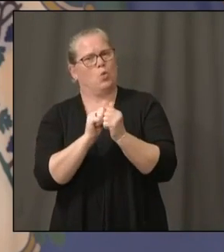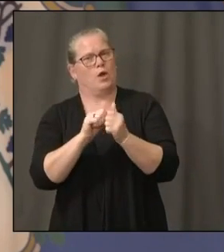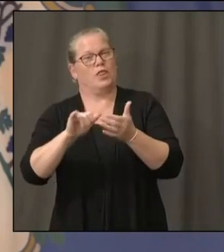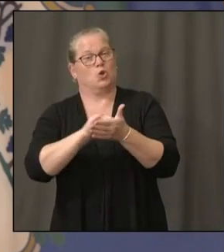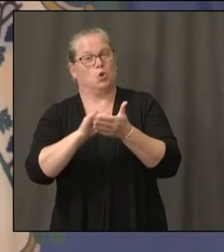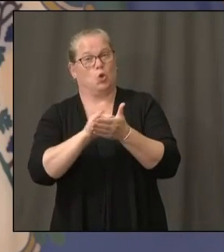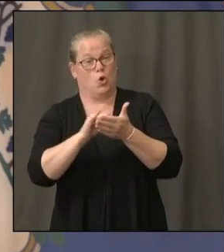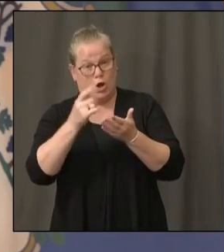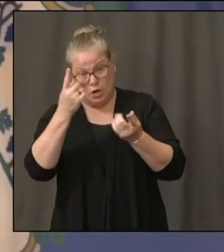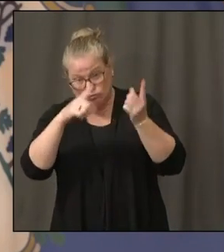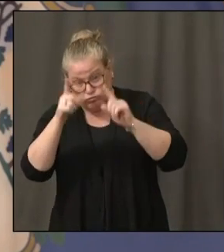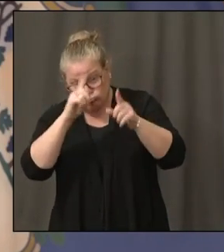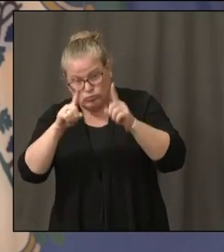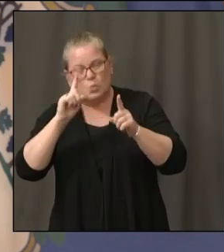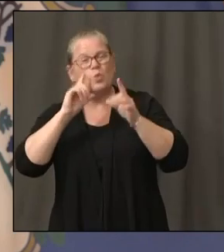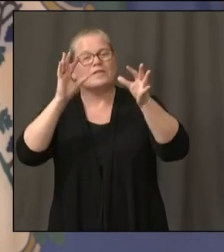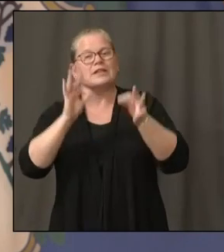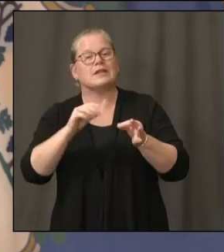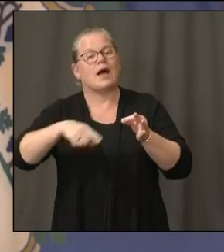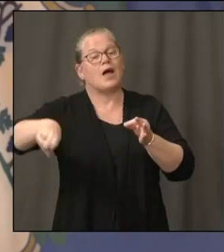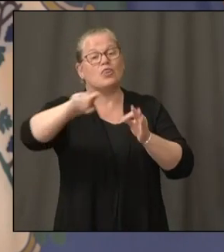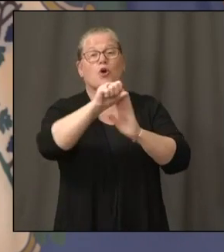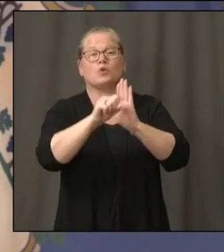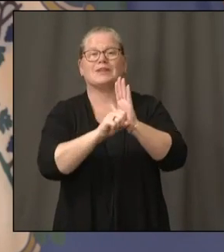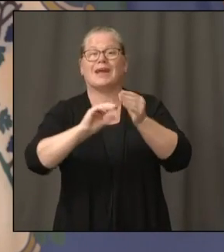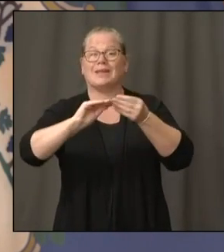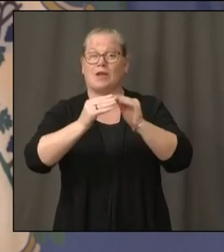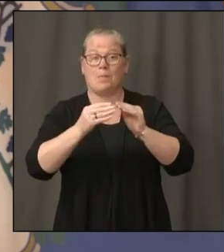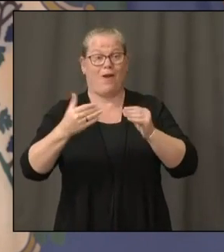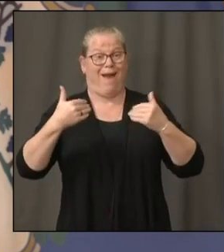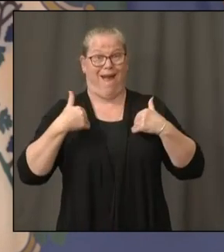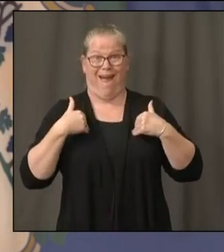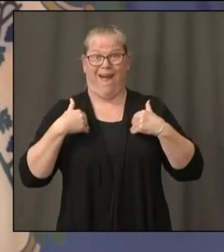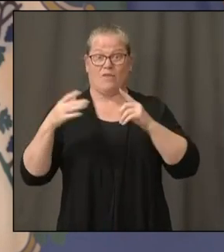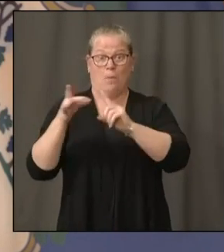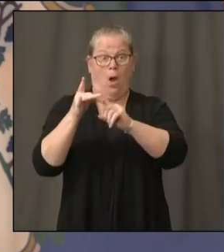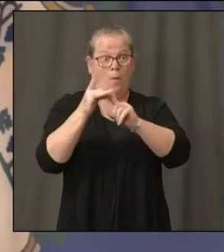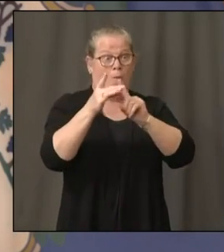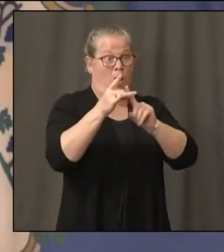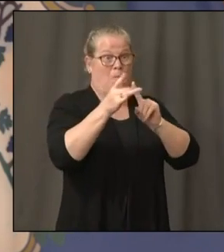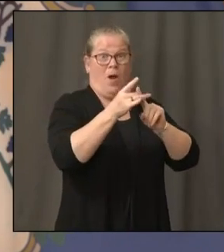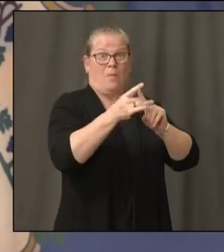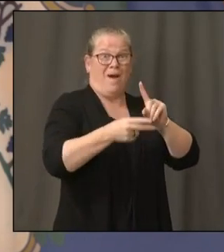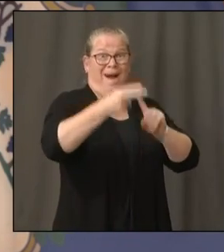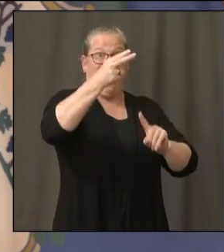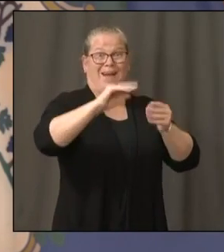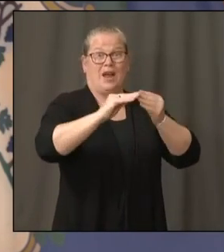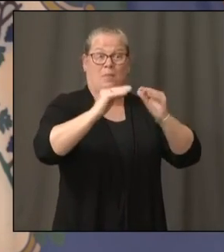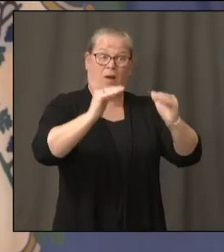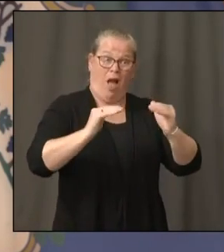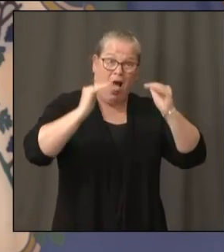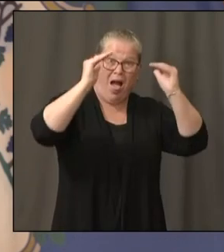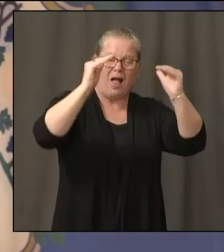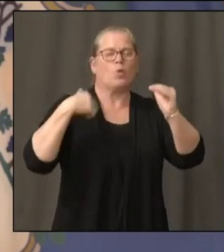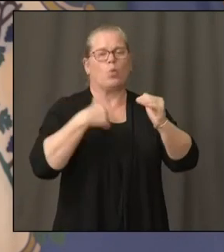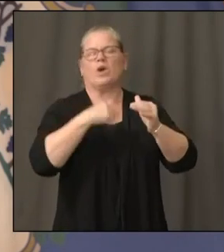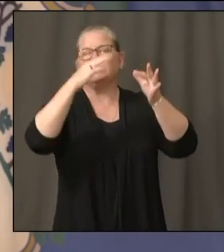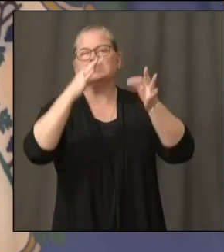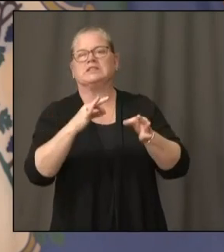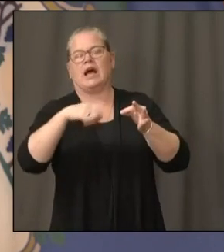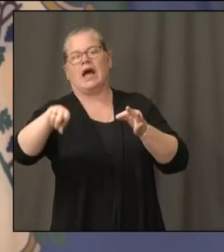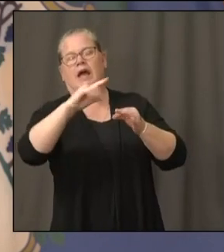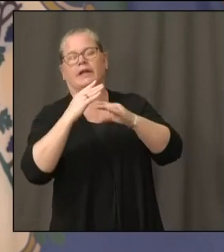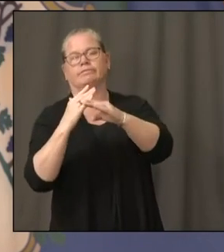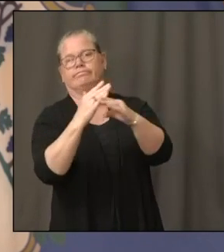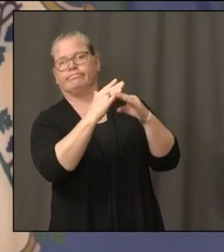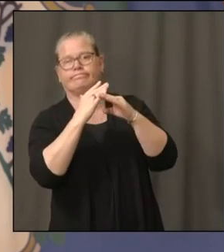highly infected states. It's worth noting that, well, air travel from, say, Florida and Texas and Arizona and